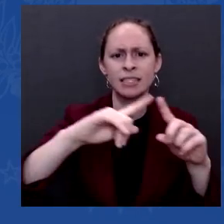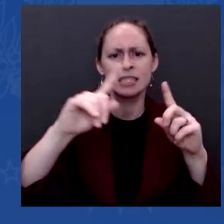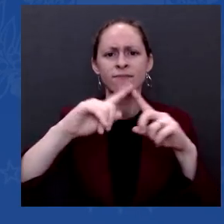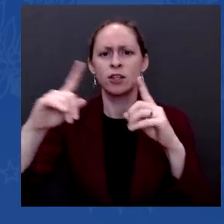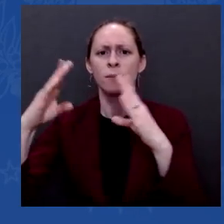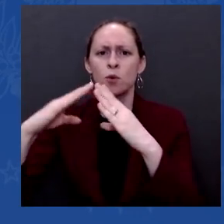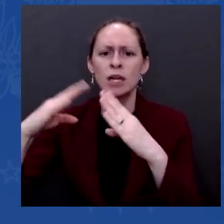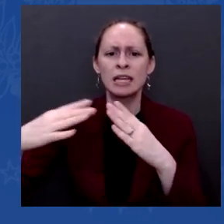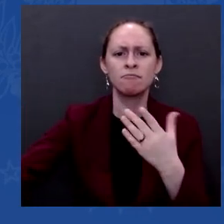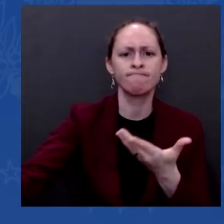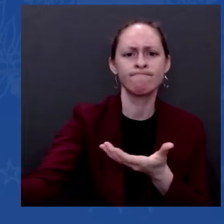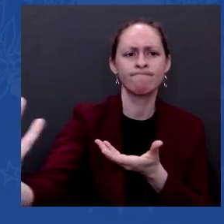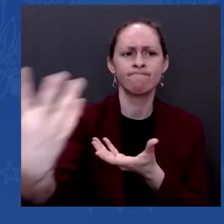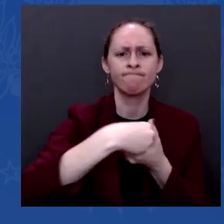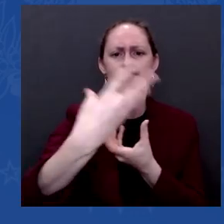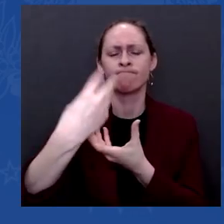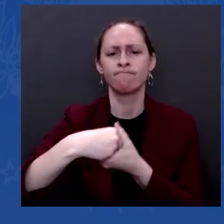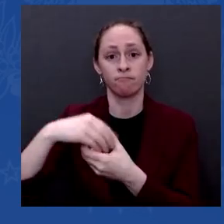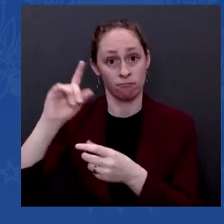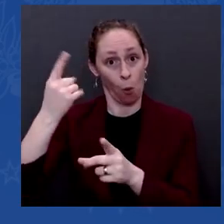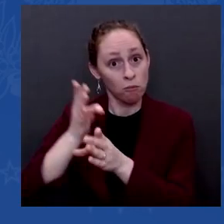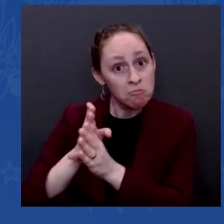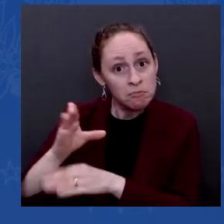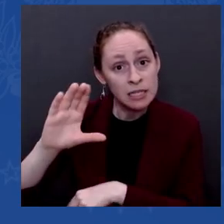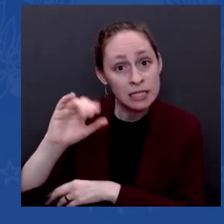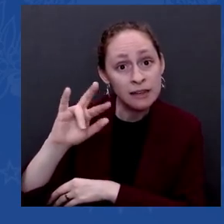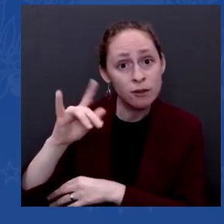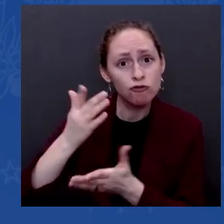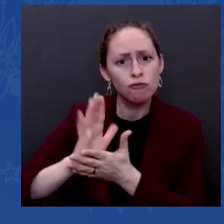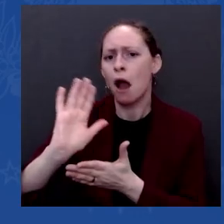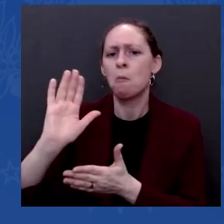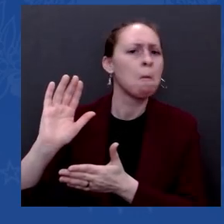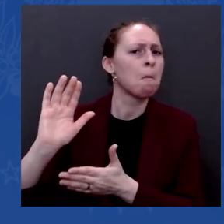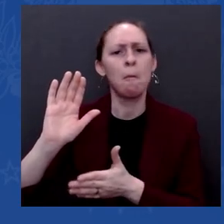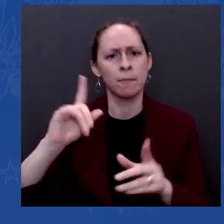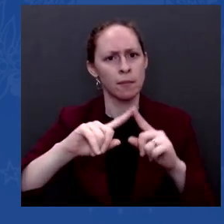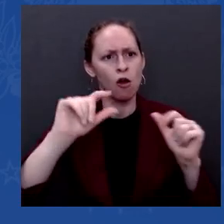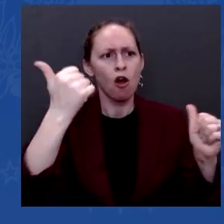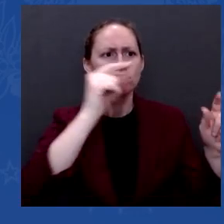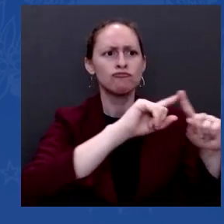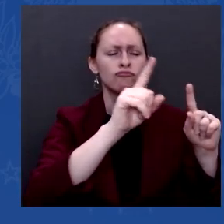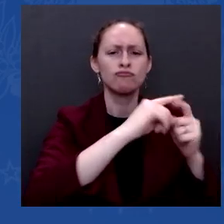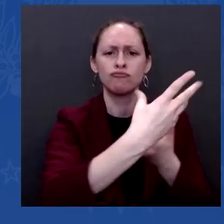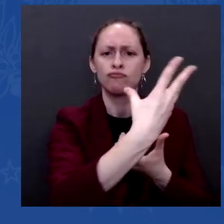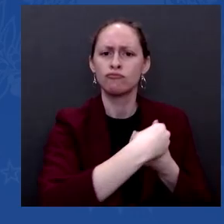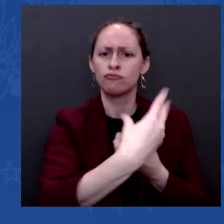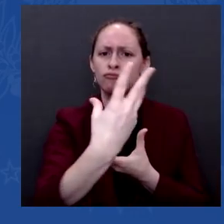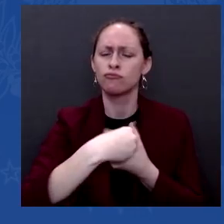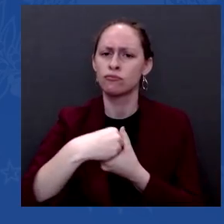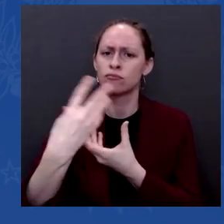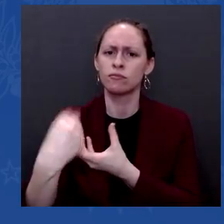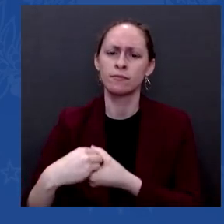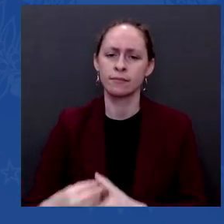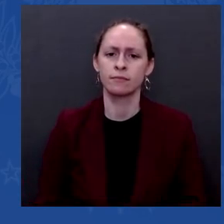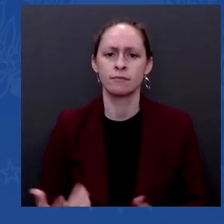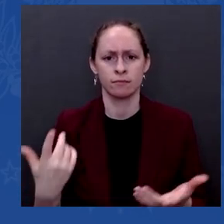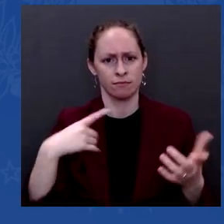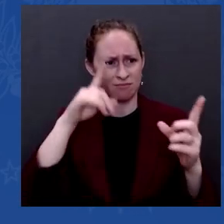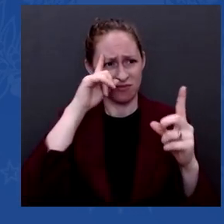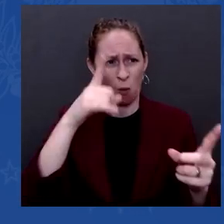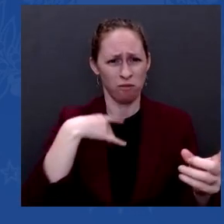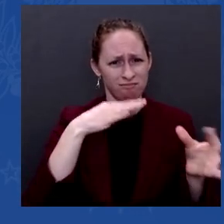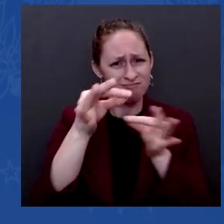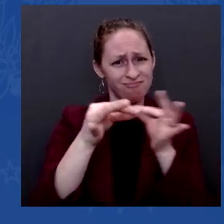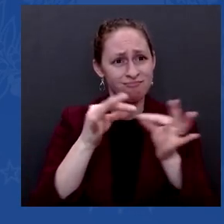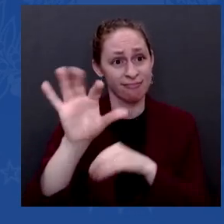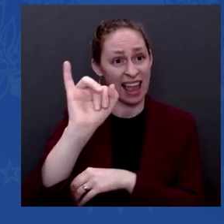about to happen, what will happen if, in fact, these things move forward. If I had talked to you — not you, I'm using you in